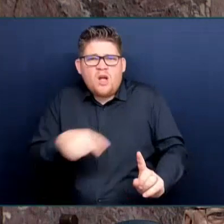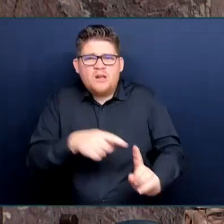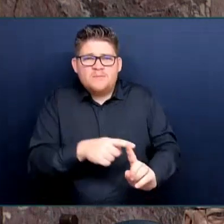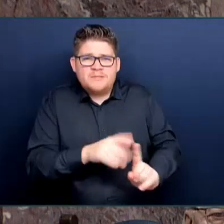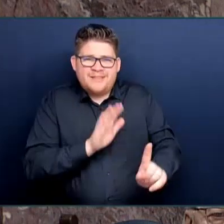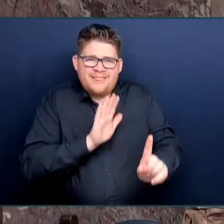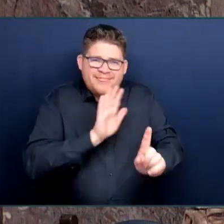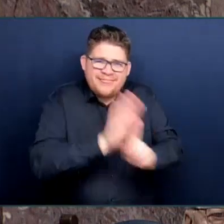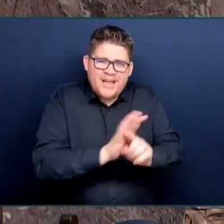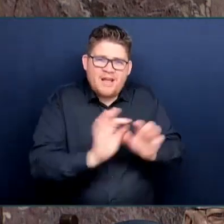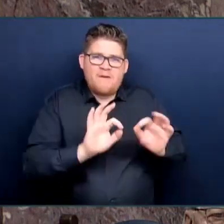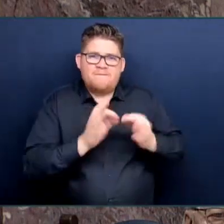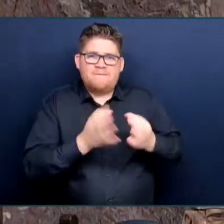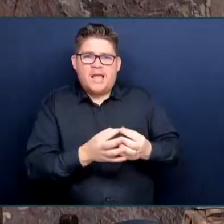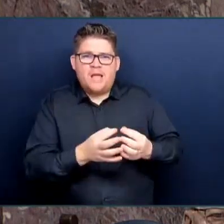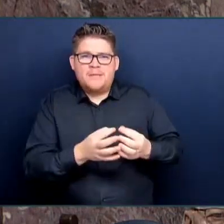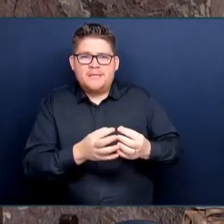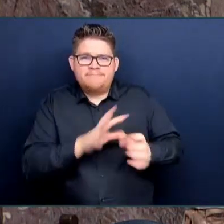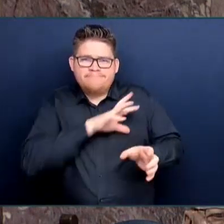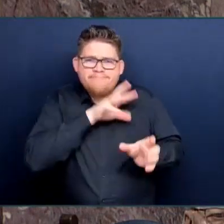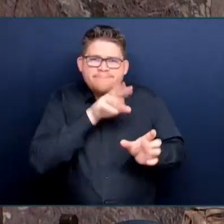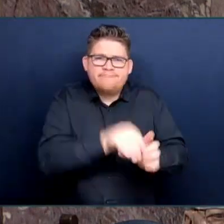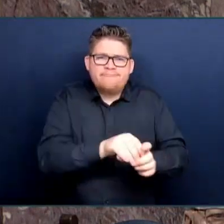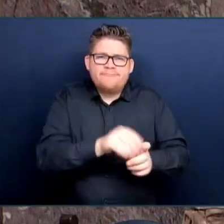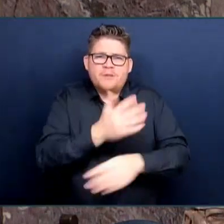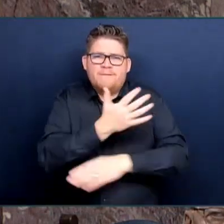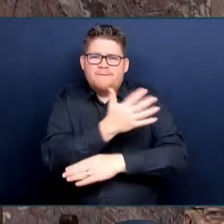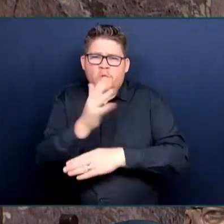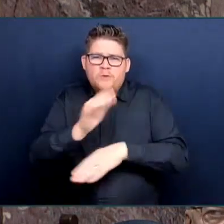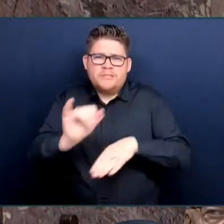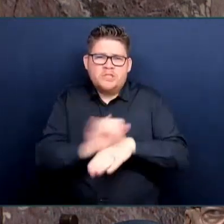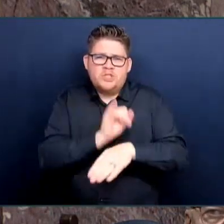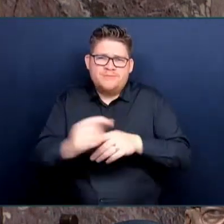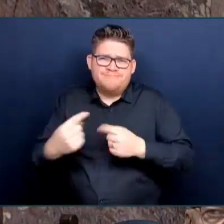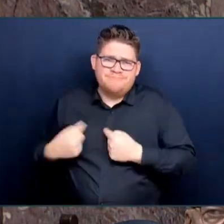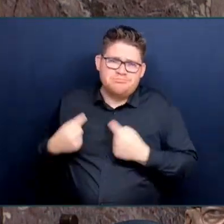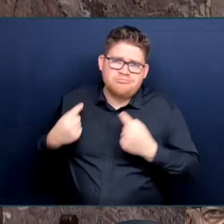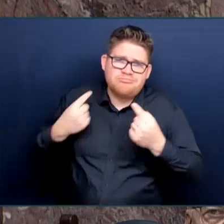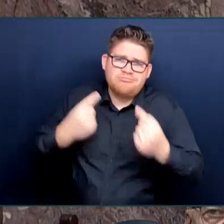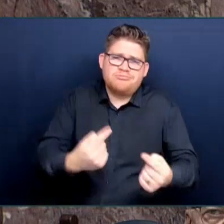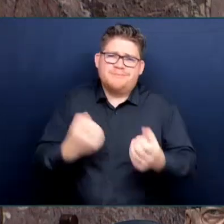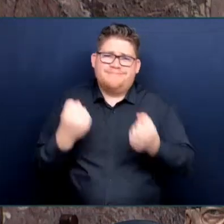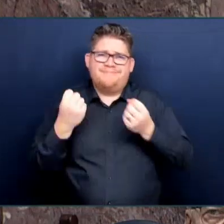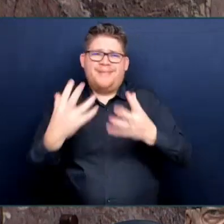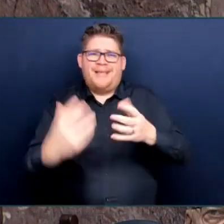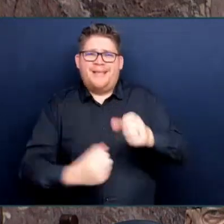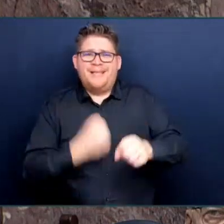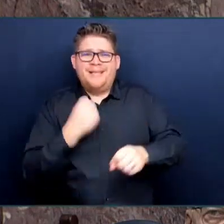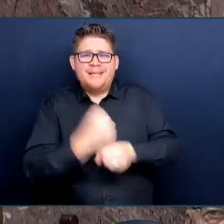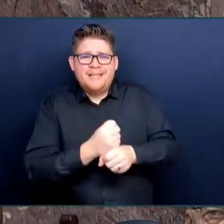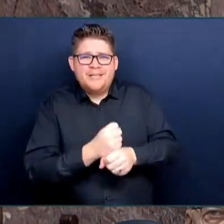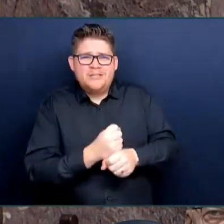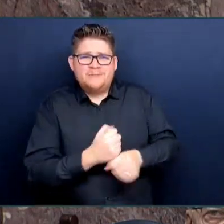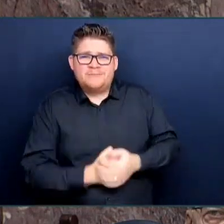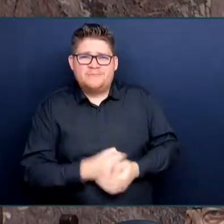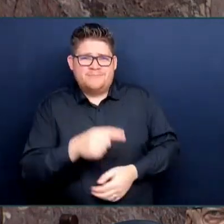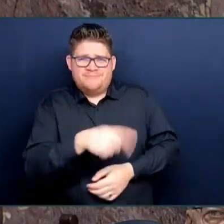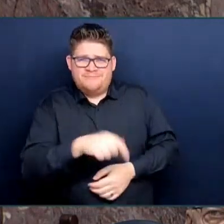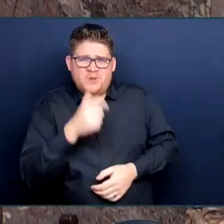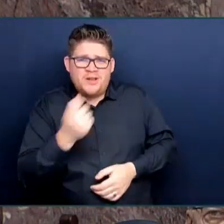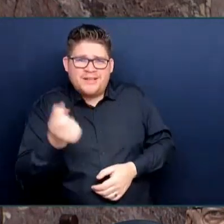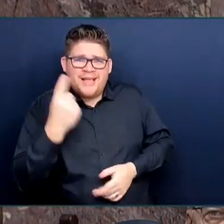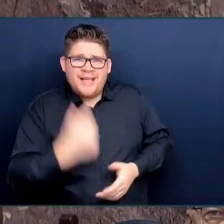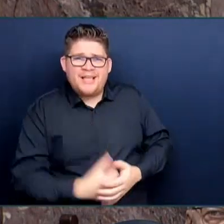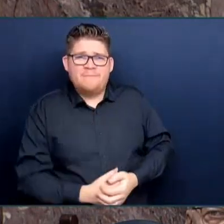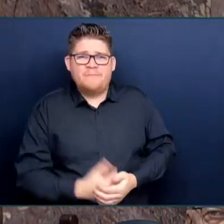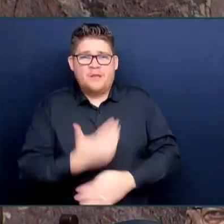workers that want to stay employed in the forest sector. That's what this government seems to be disconnected with. Forestry workers and contractors have been rallying in